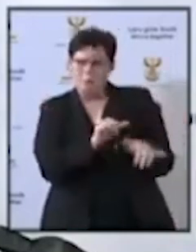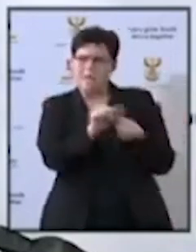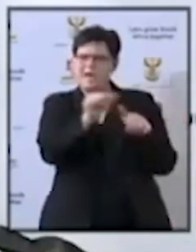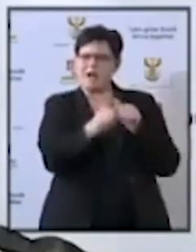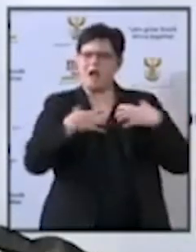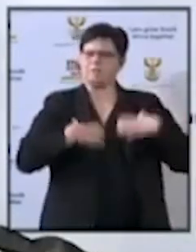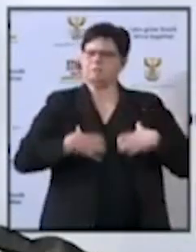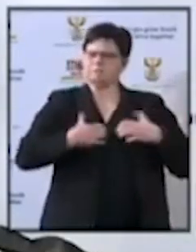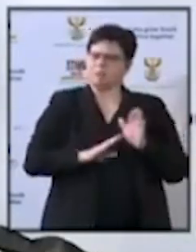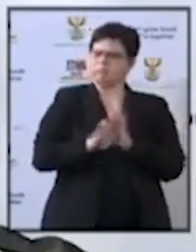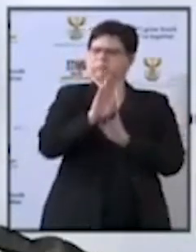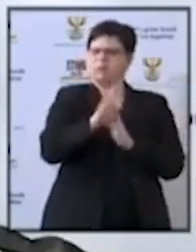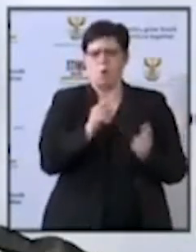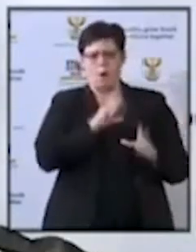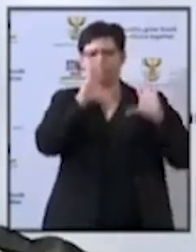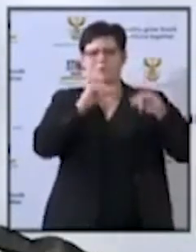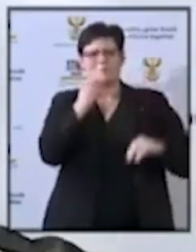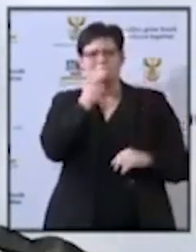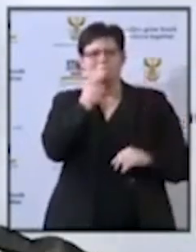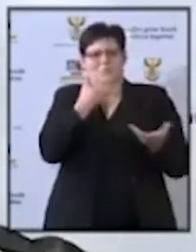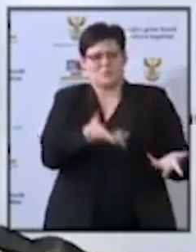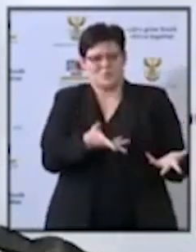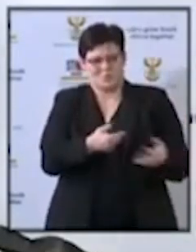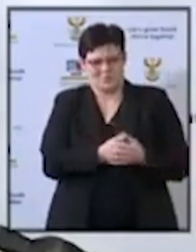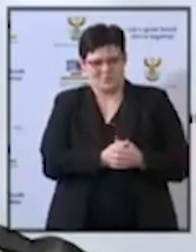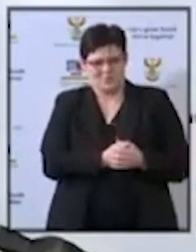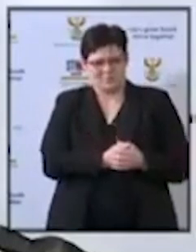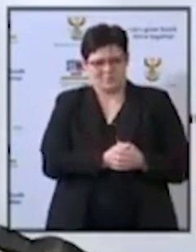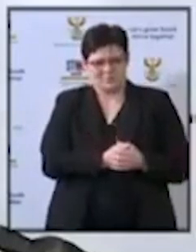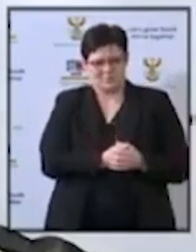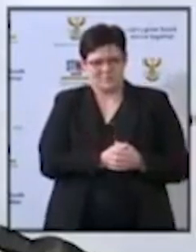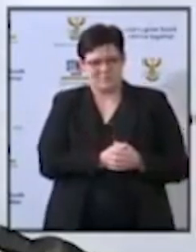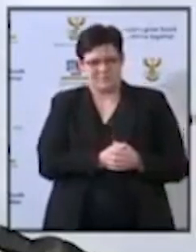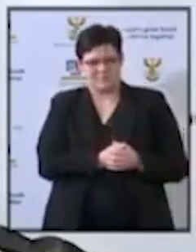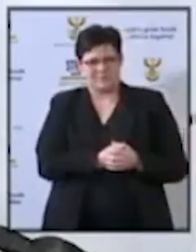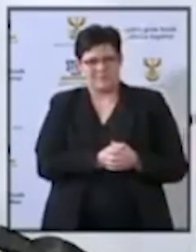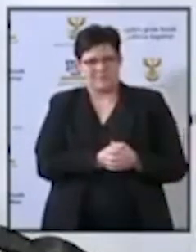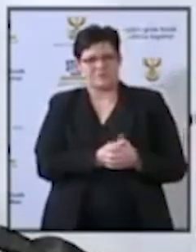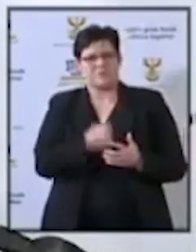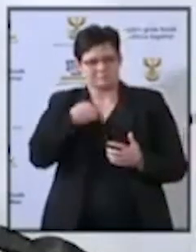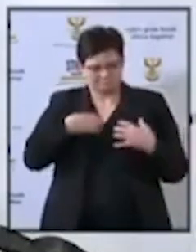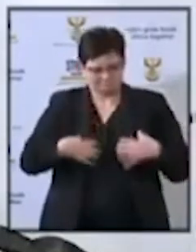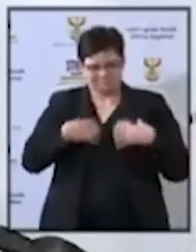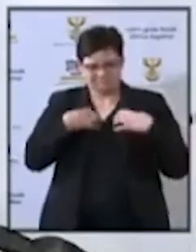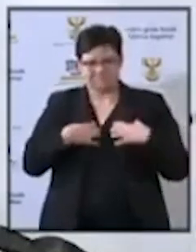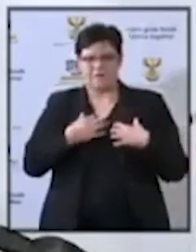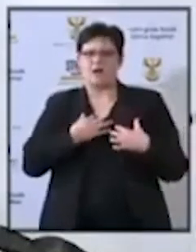your respiratory tract does improve